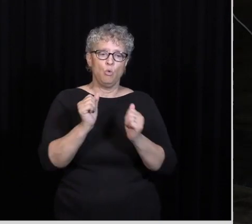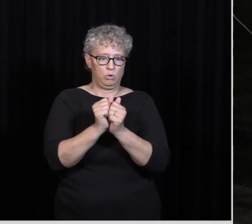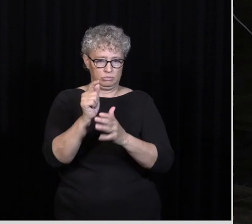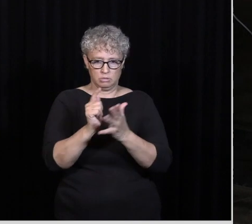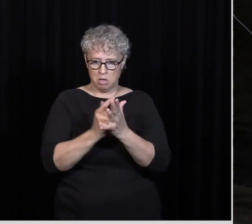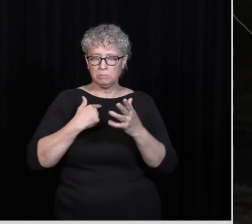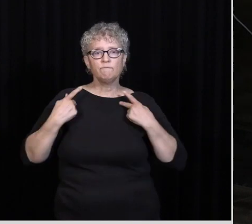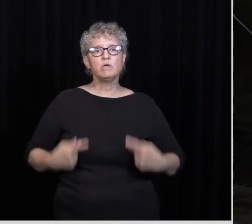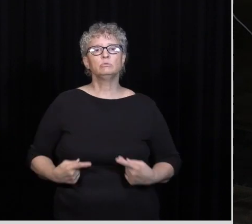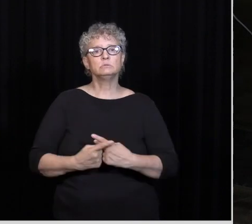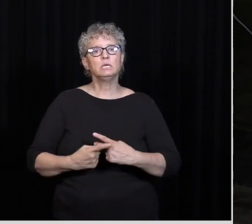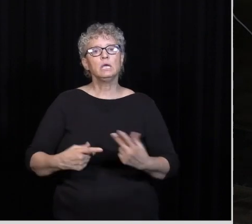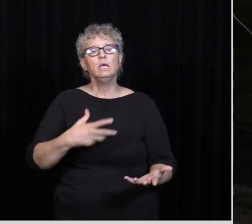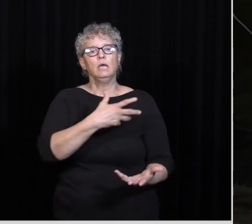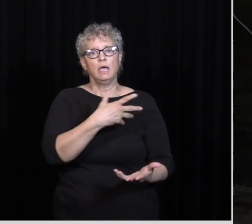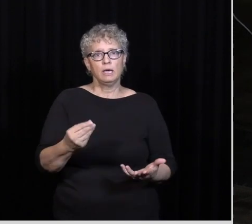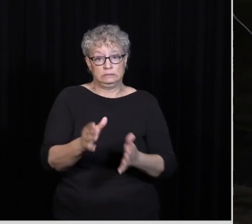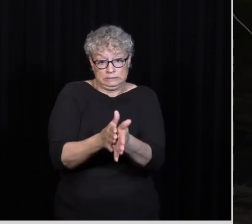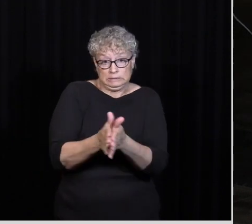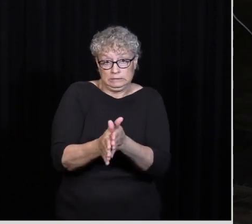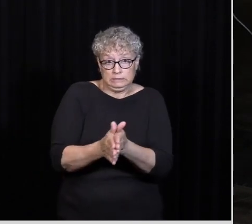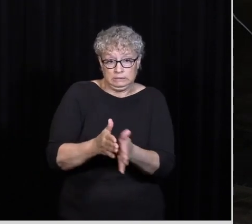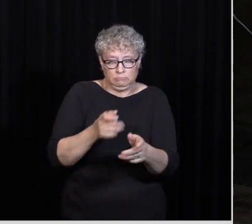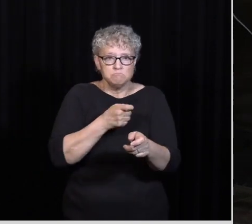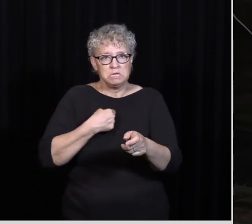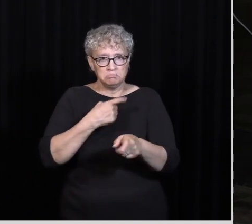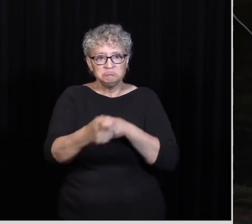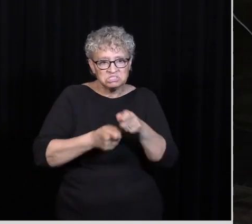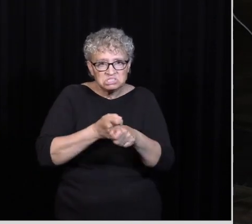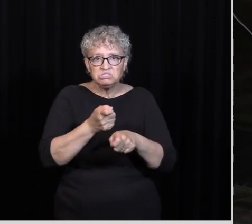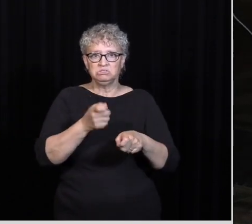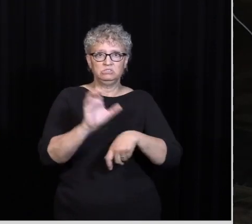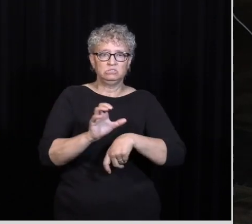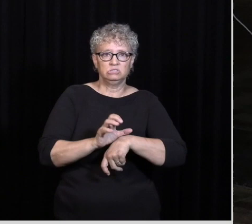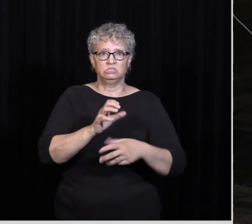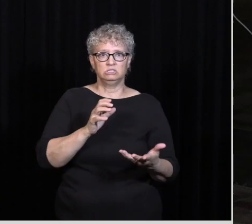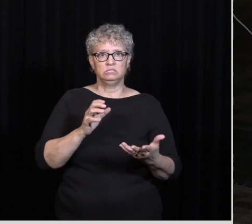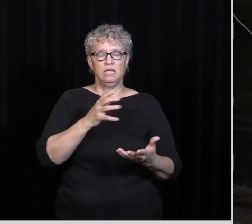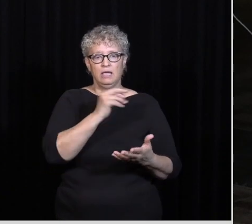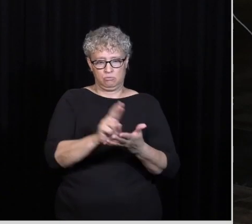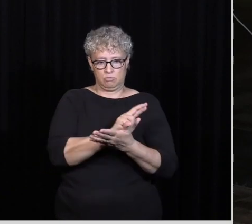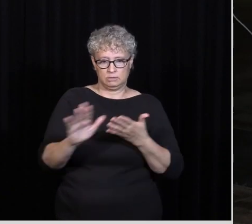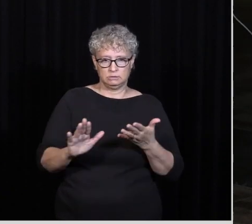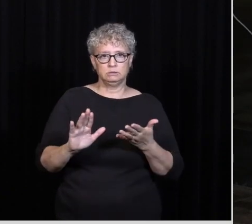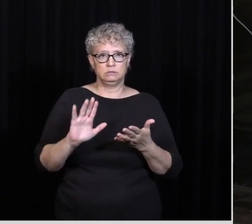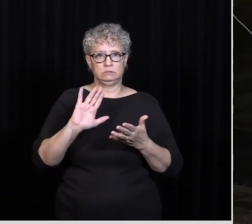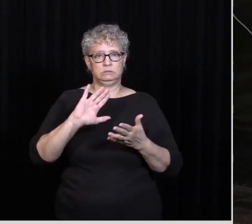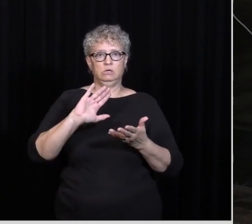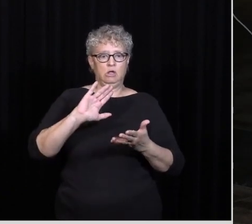Pharisee For As for zeal Or persecuted of the church That's number six Number seven As for righteousness Based on the law